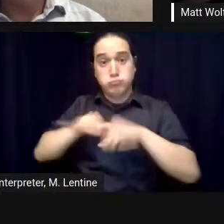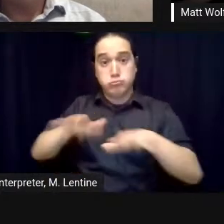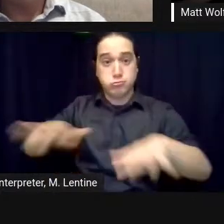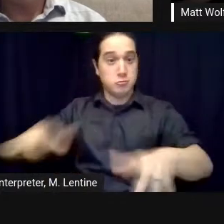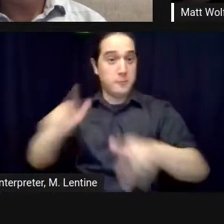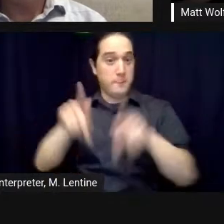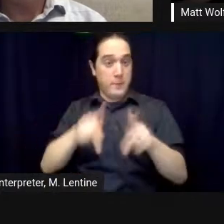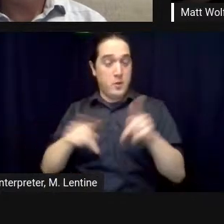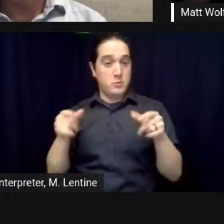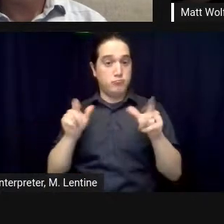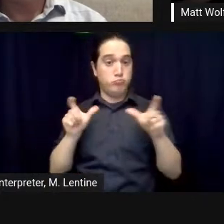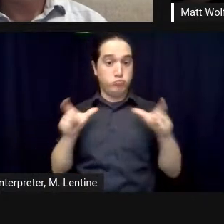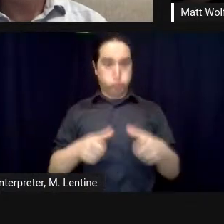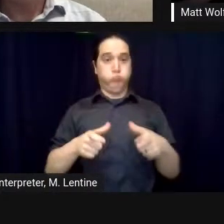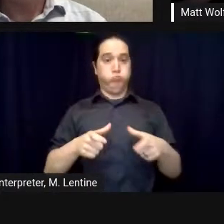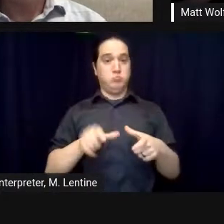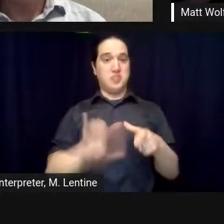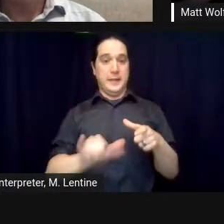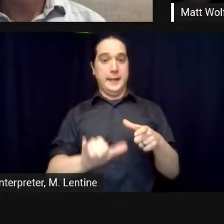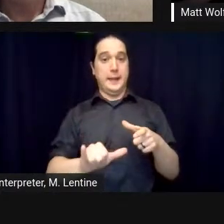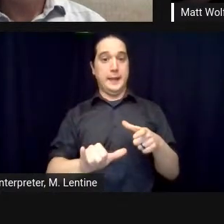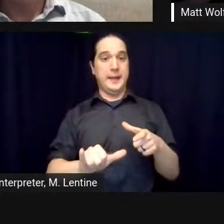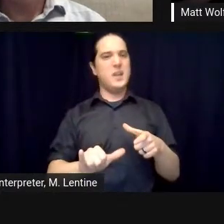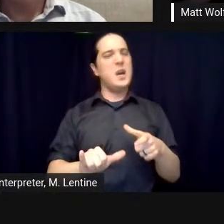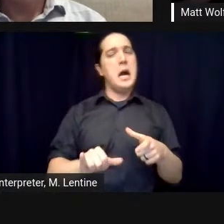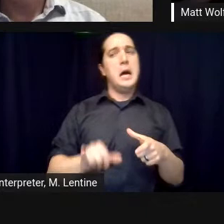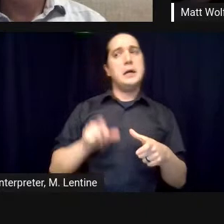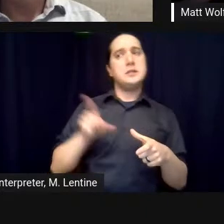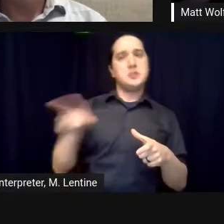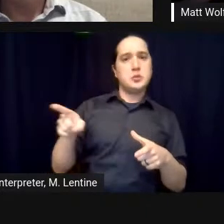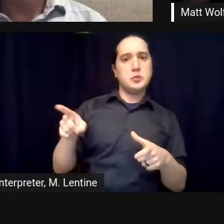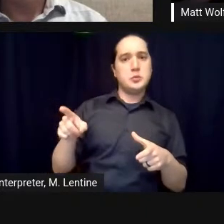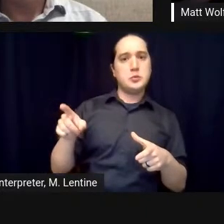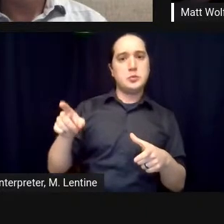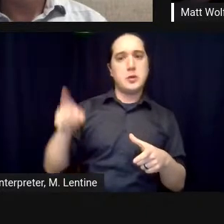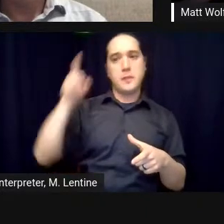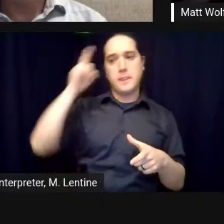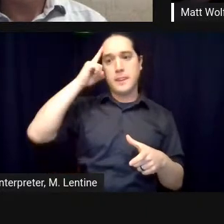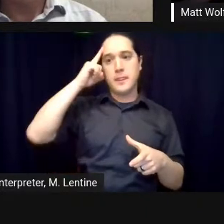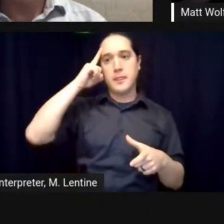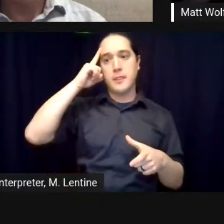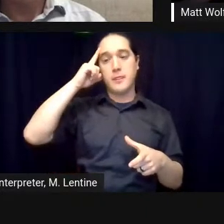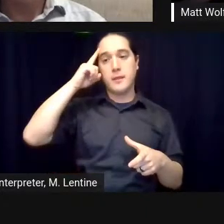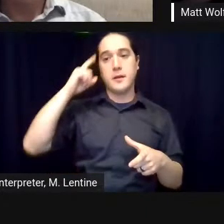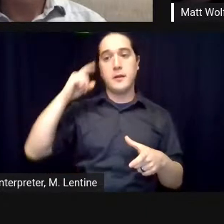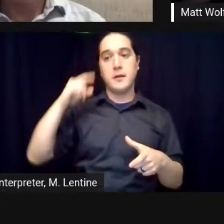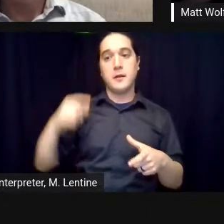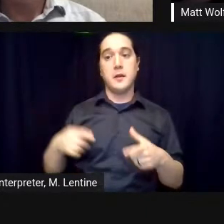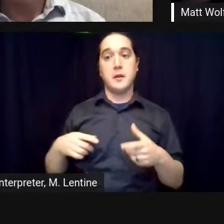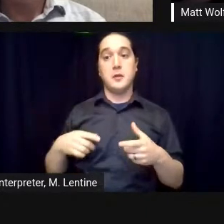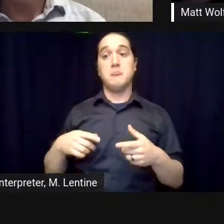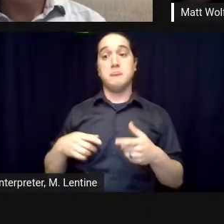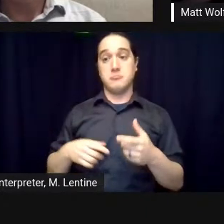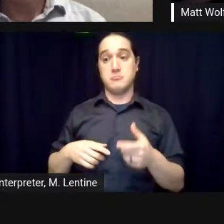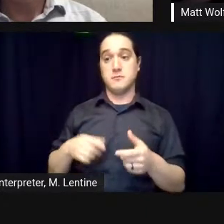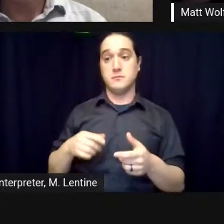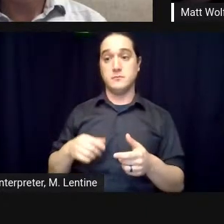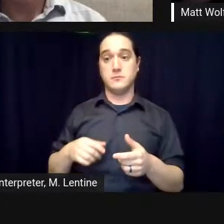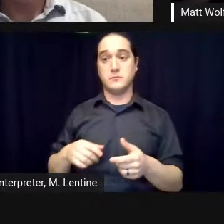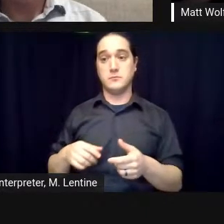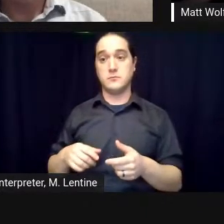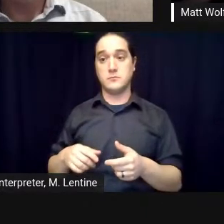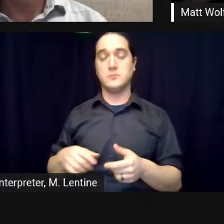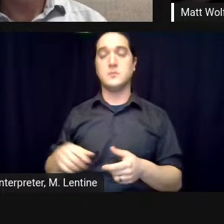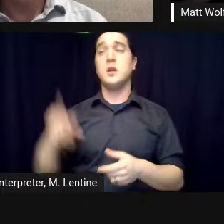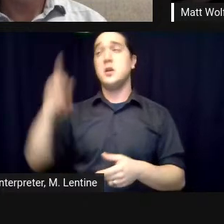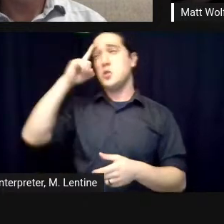january and couldn't have possibly imagined the circumstances in which people would really see it and i think stacy and i really felt that